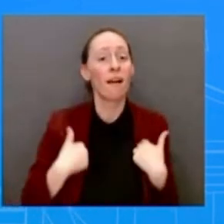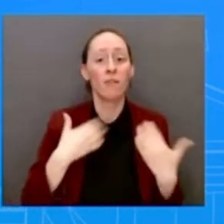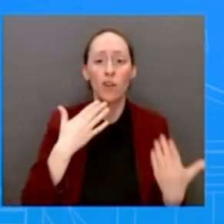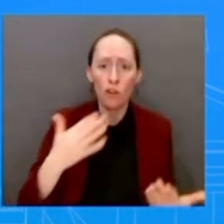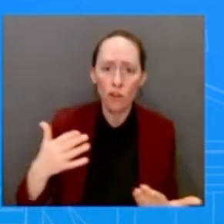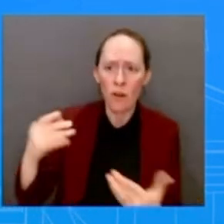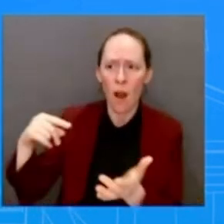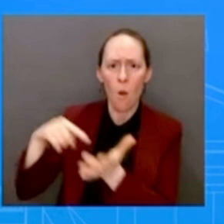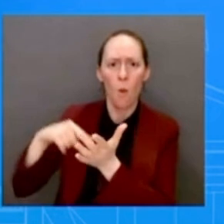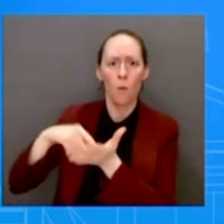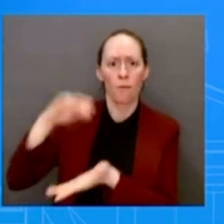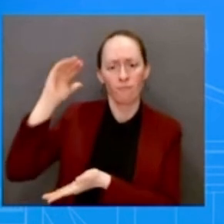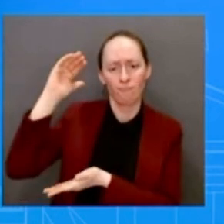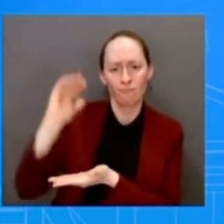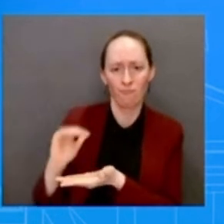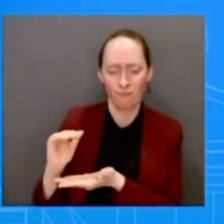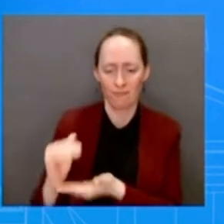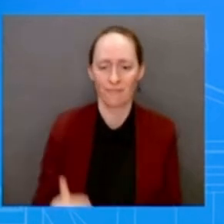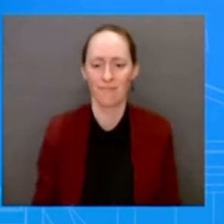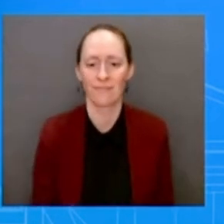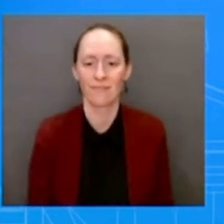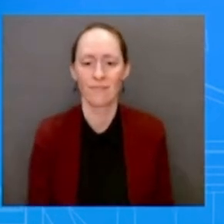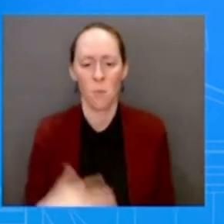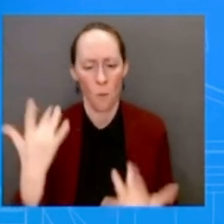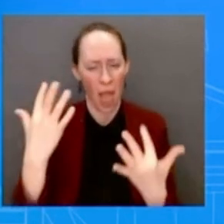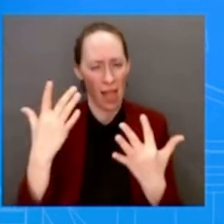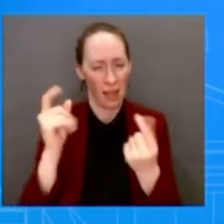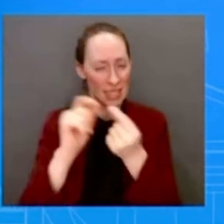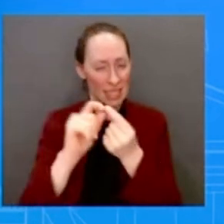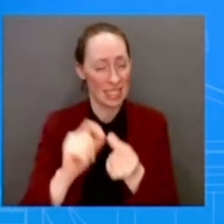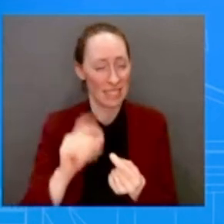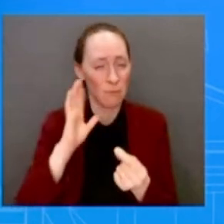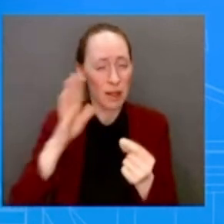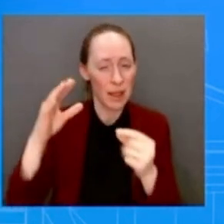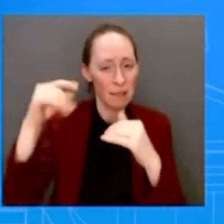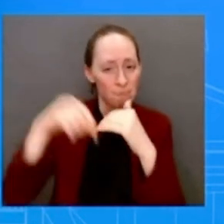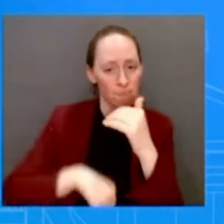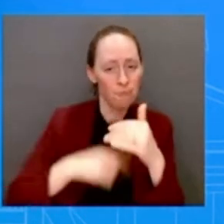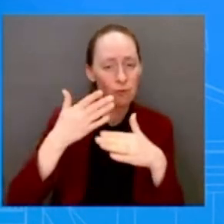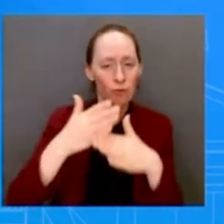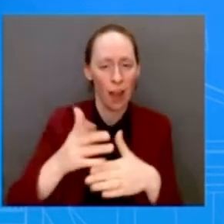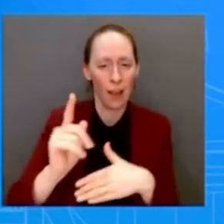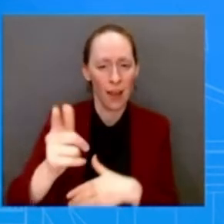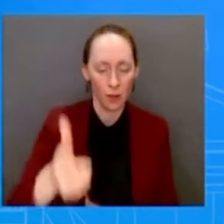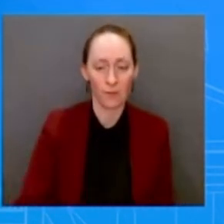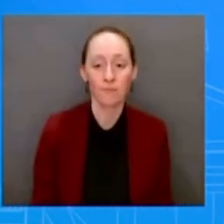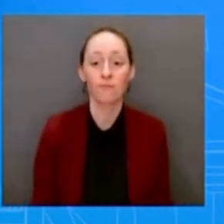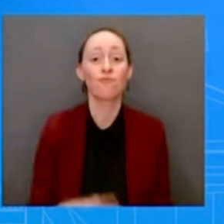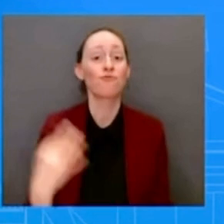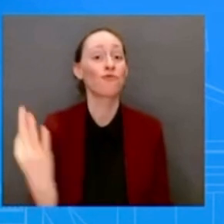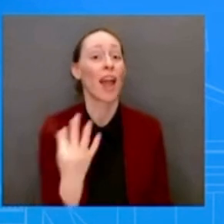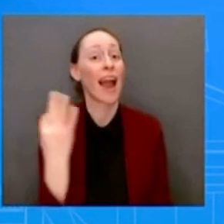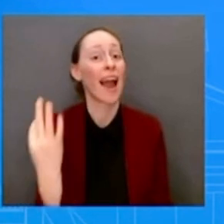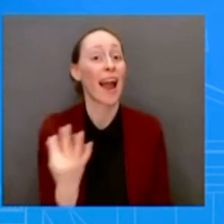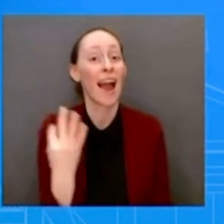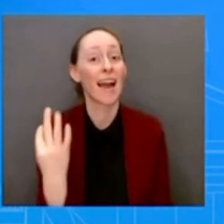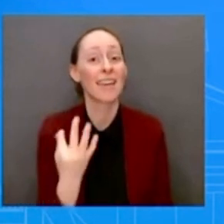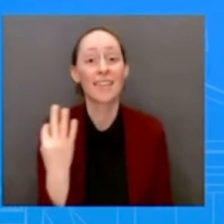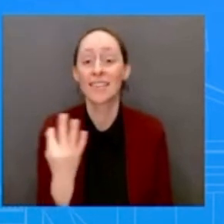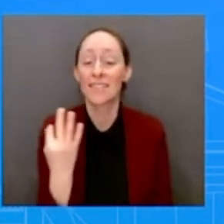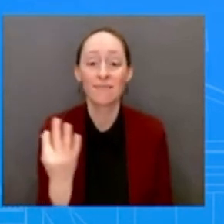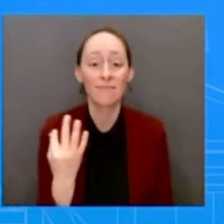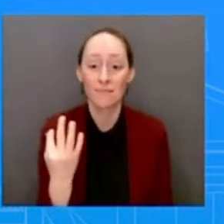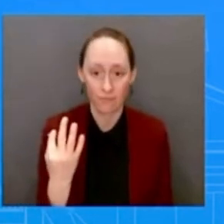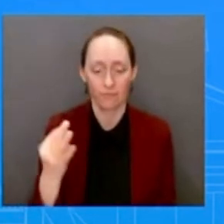share with all of you next week. On Friday, the president will welcome President Ursula von der Leyen of the European Commission to the White House. The